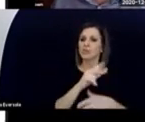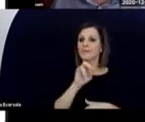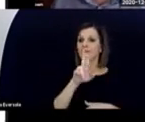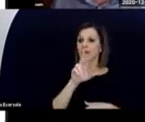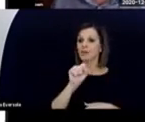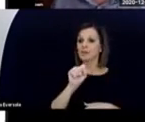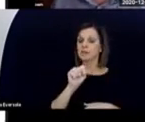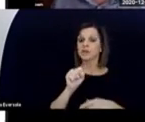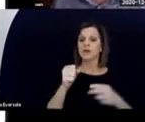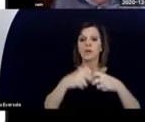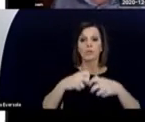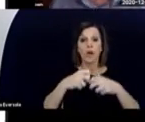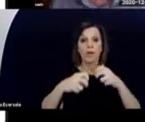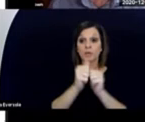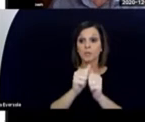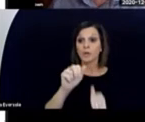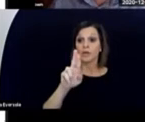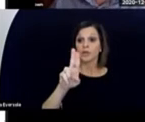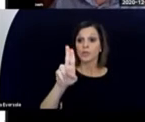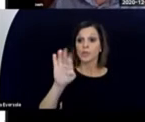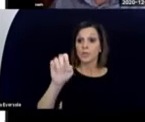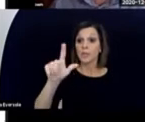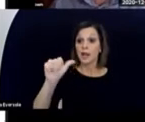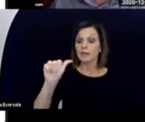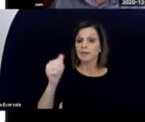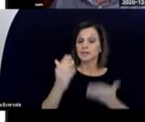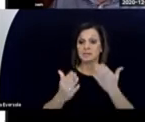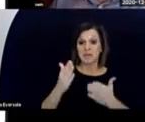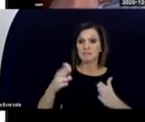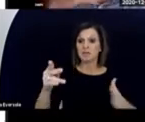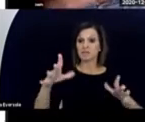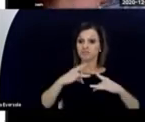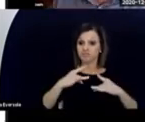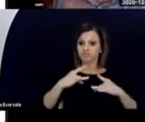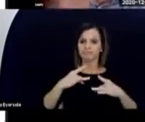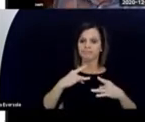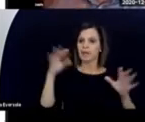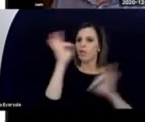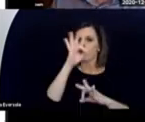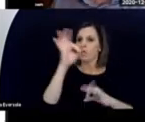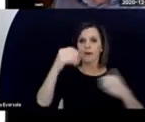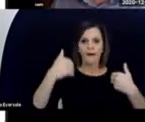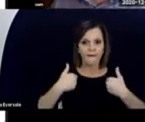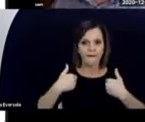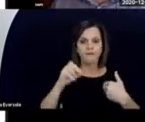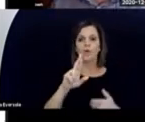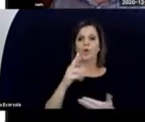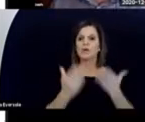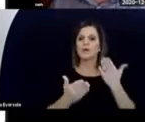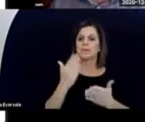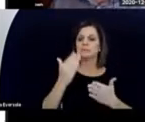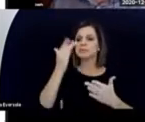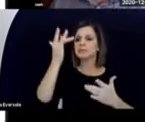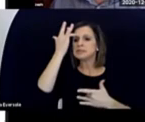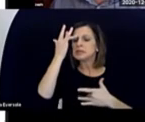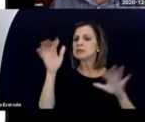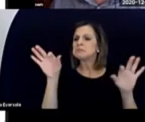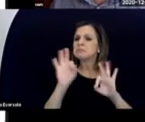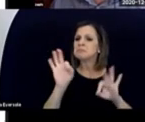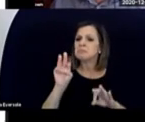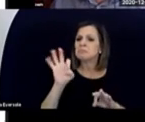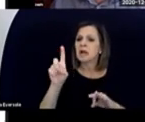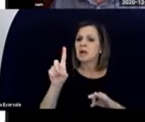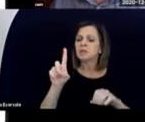if you catch it, that you might not even know you have it, or your illness might be very mild. But if you're a